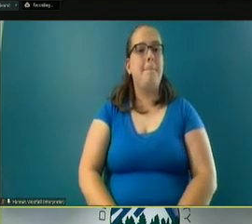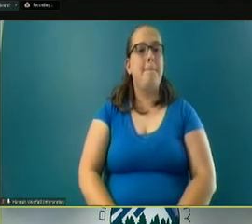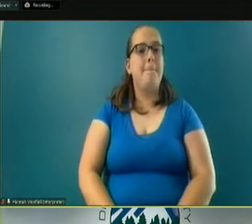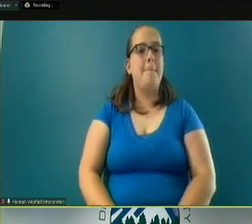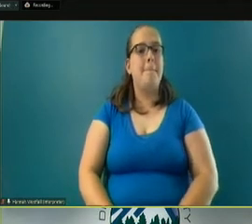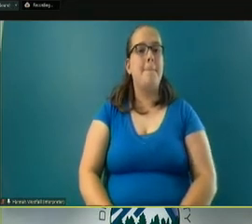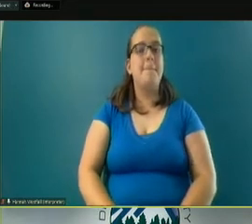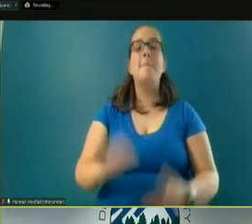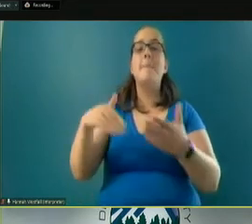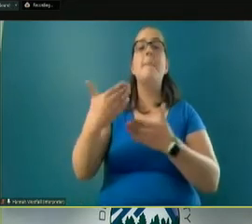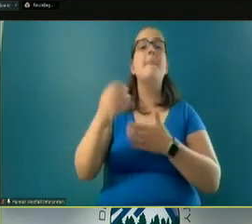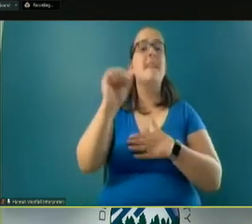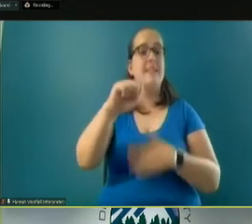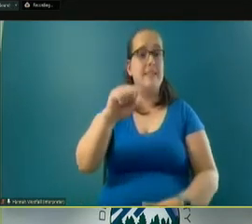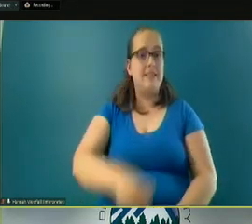Next, yes.